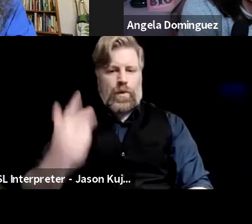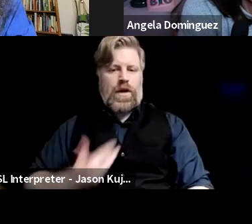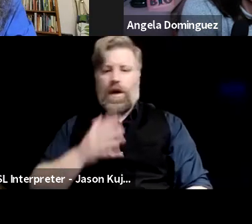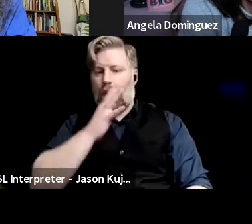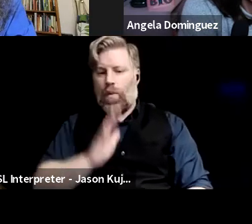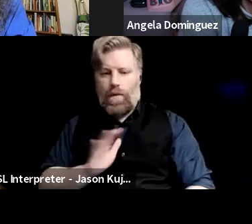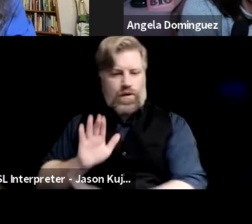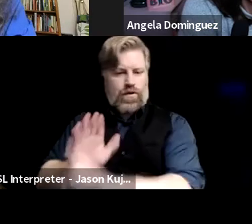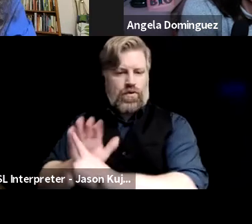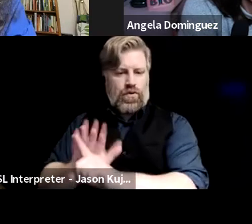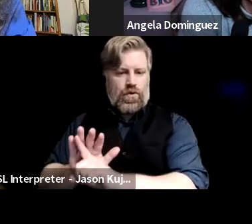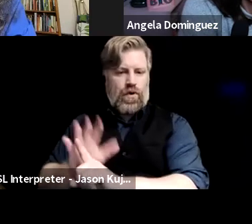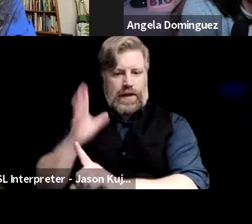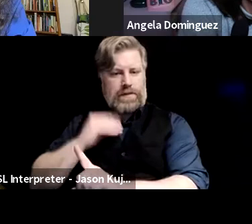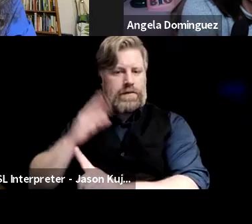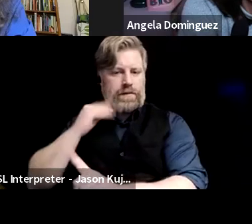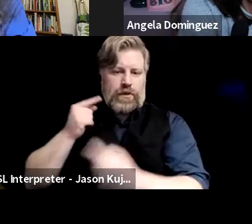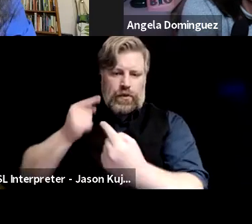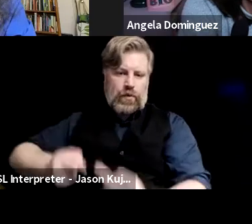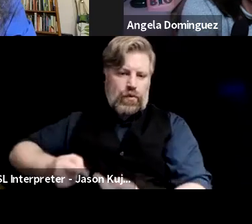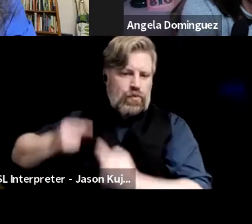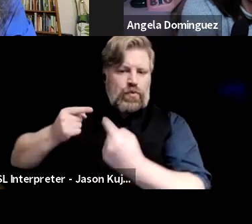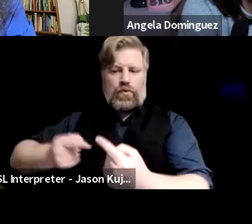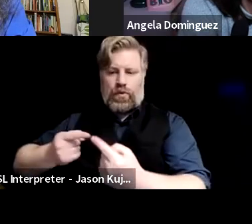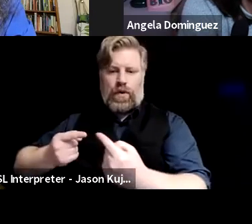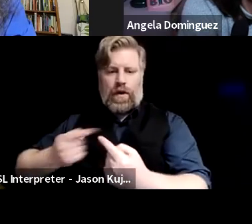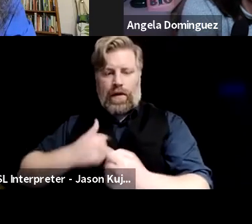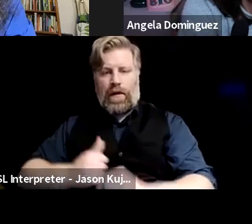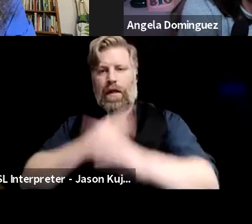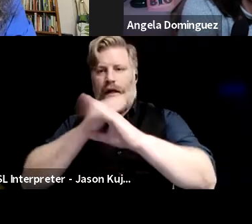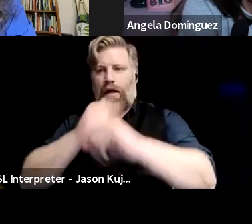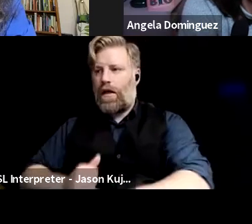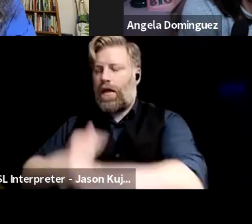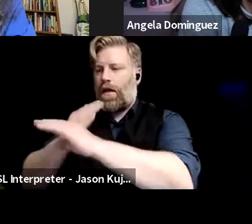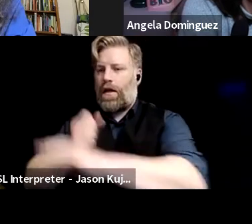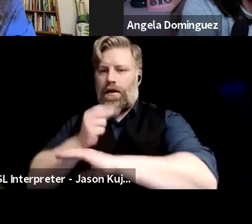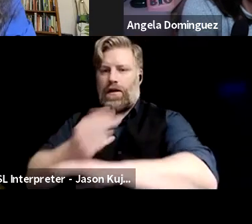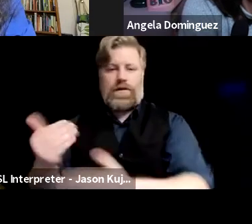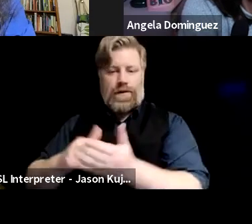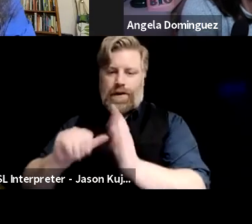struggle to overcome all these obstacles. And again, perseverance.